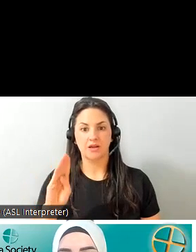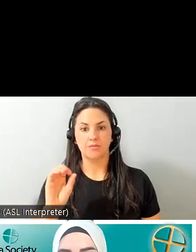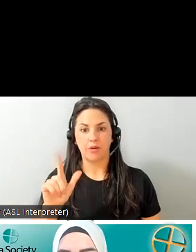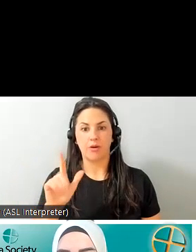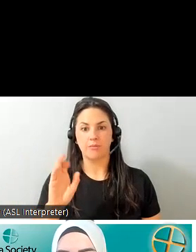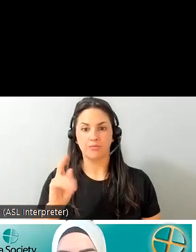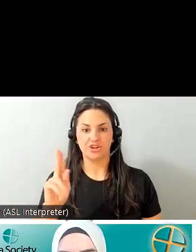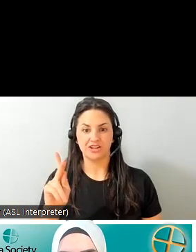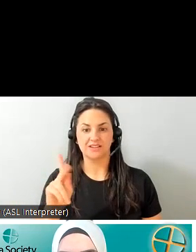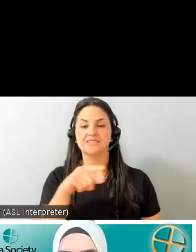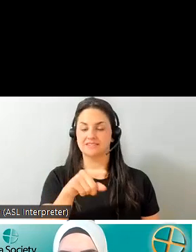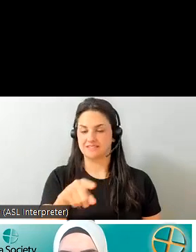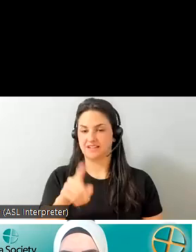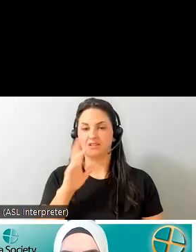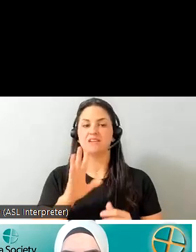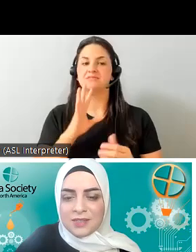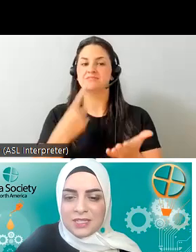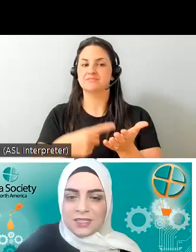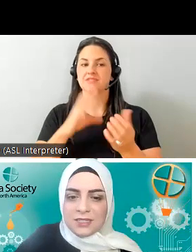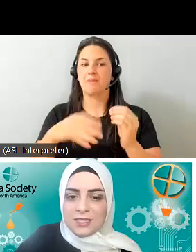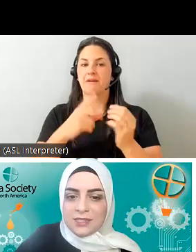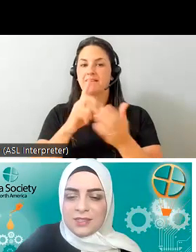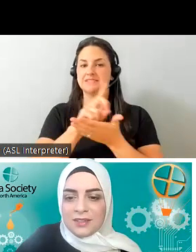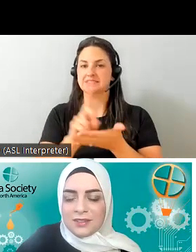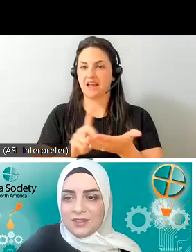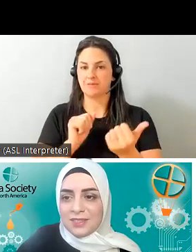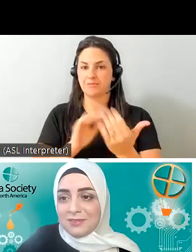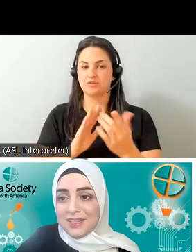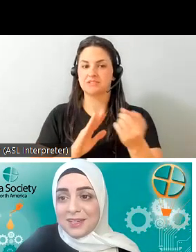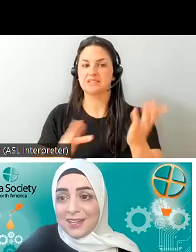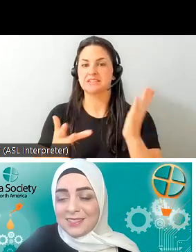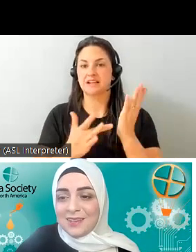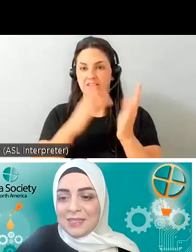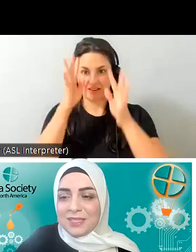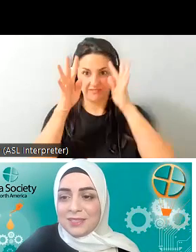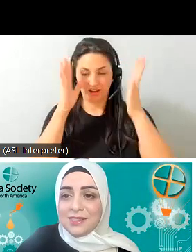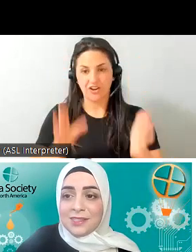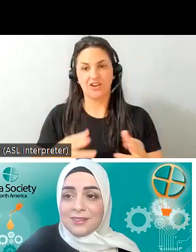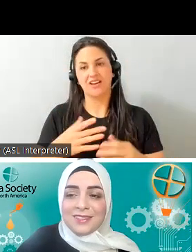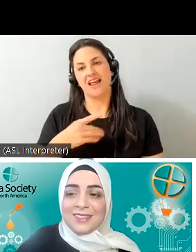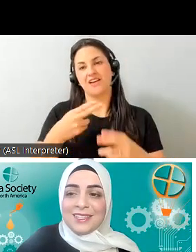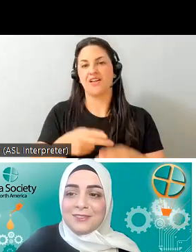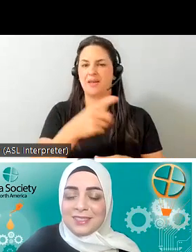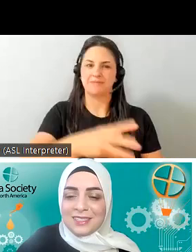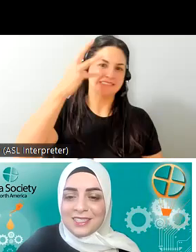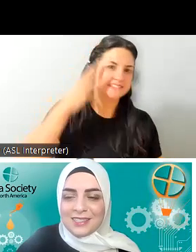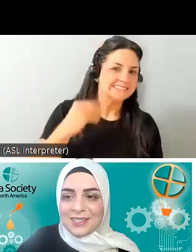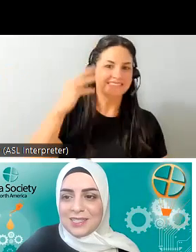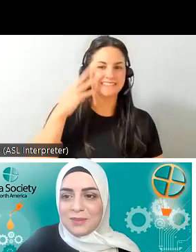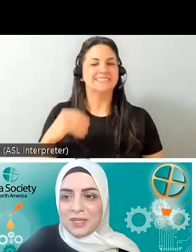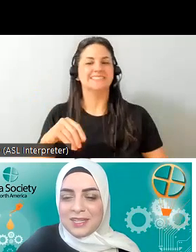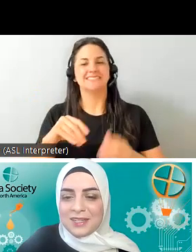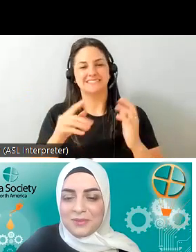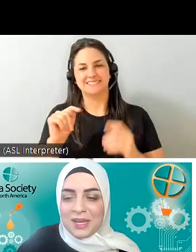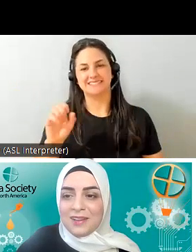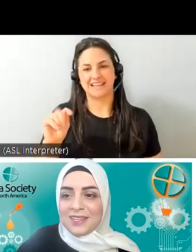talking about design approach so as i introduced scott earlier he is a technical innovator and i like to call him a seasoned tetra volunteer he